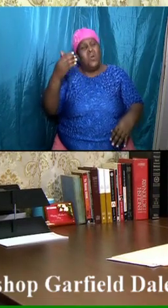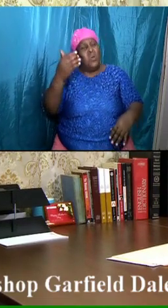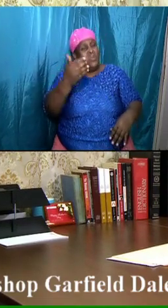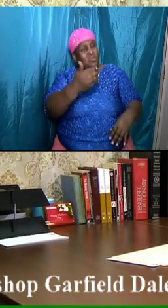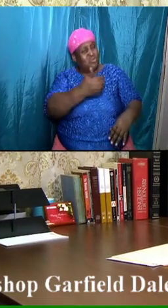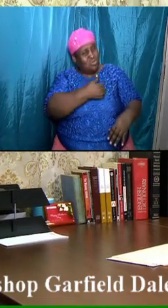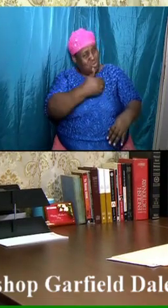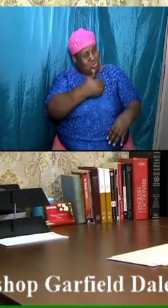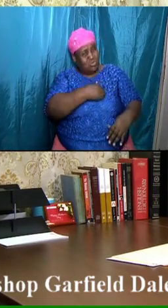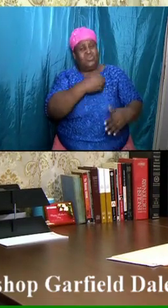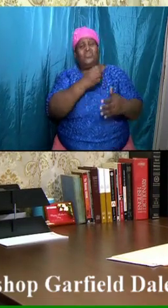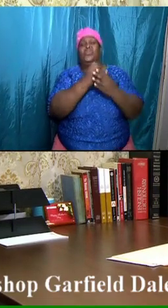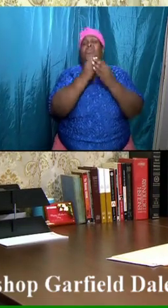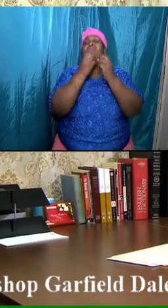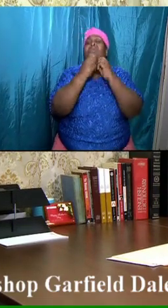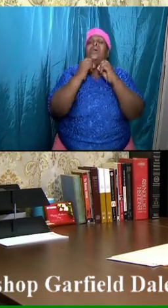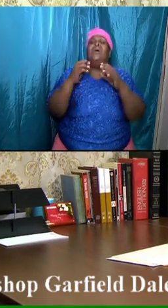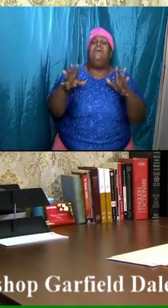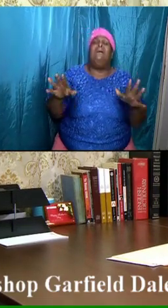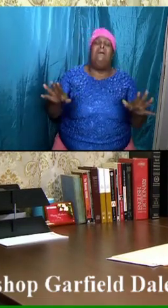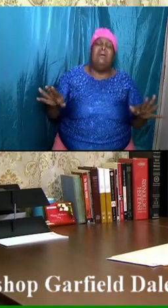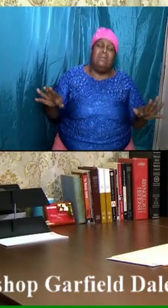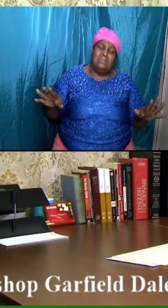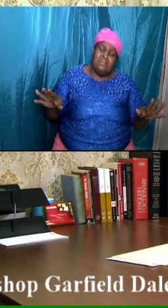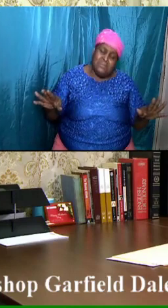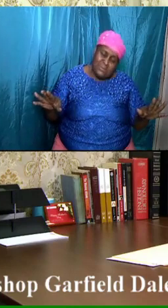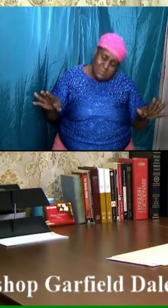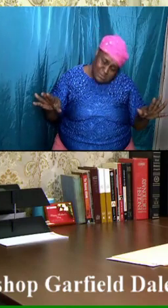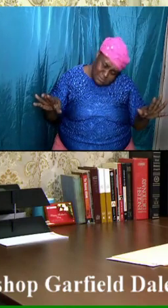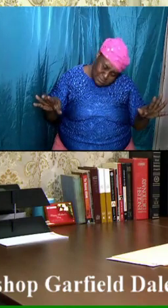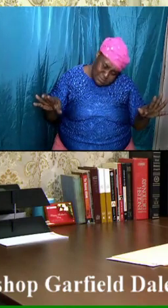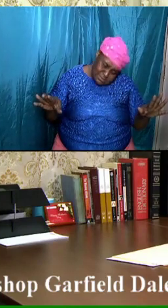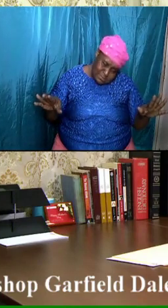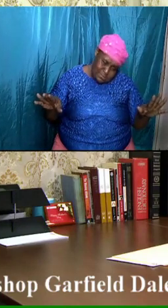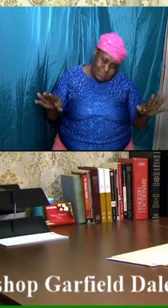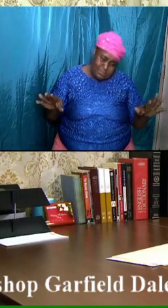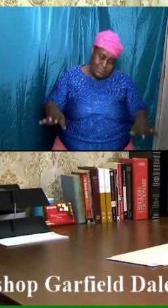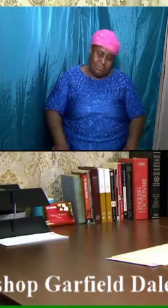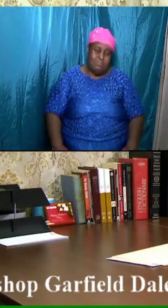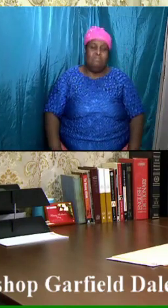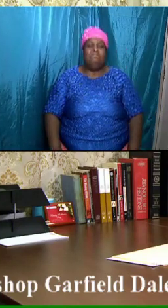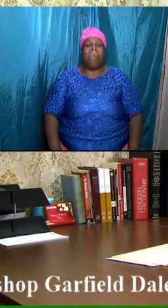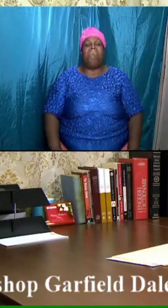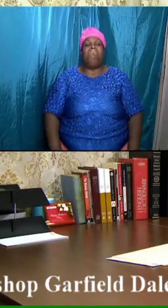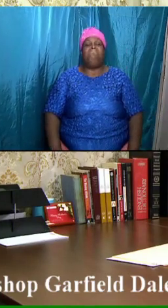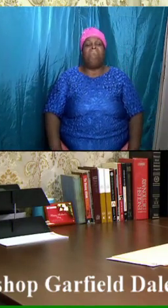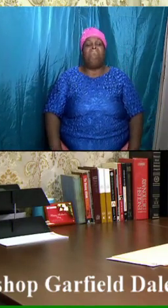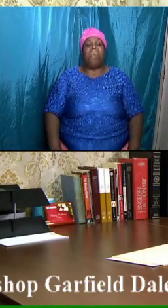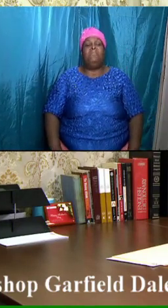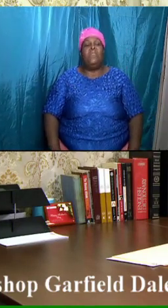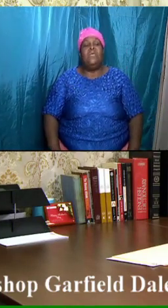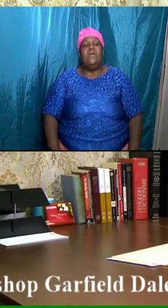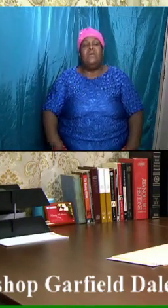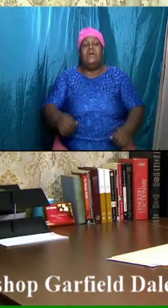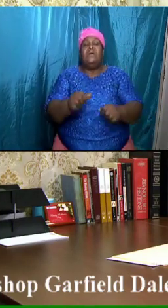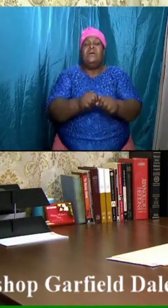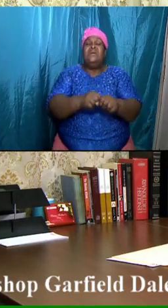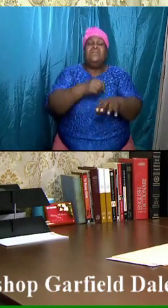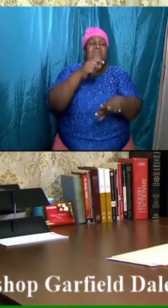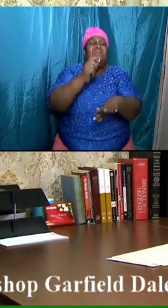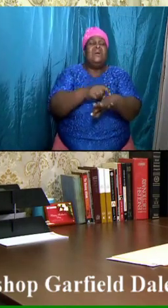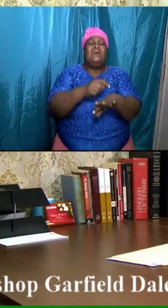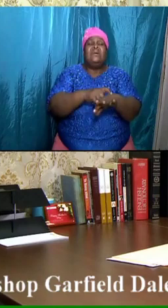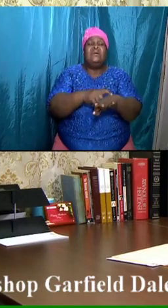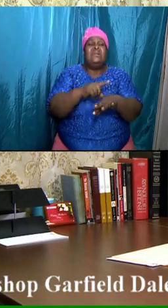know what is going to happen next. And our lives and our hearts are not moved into action. And so, every time that I